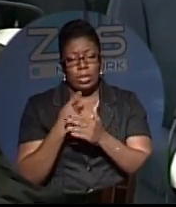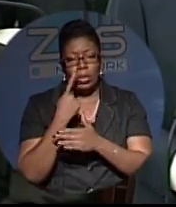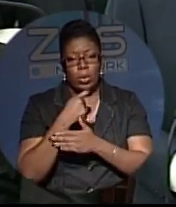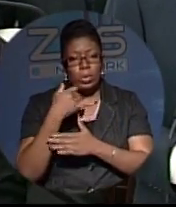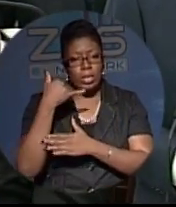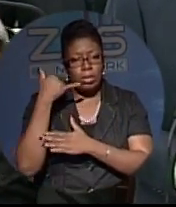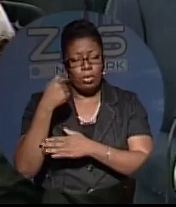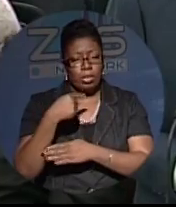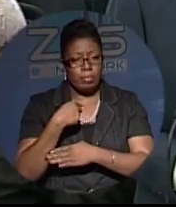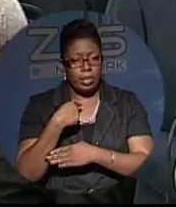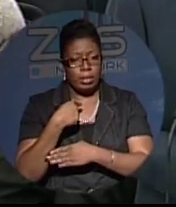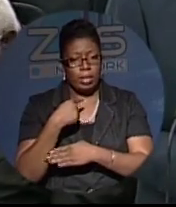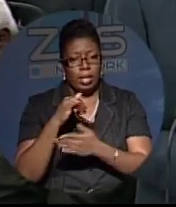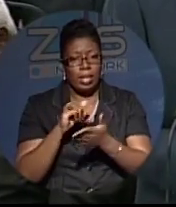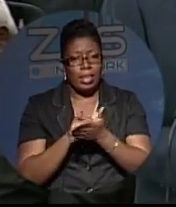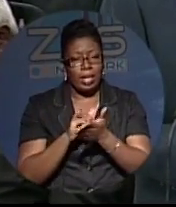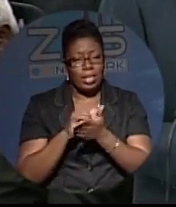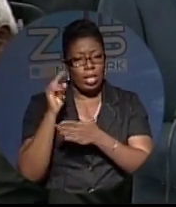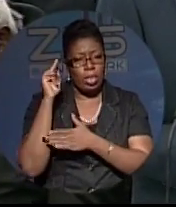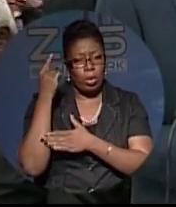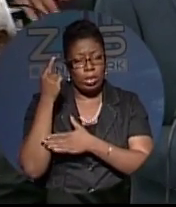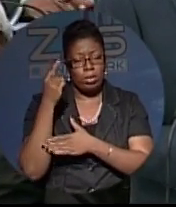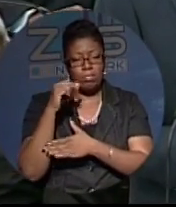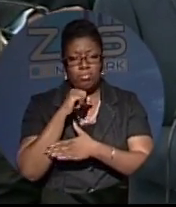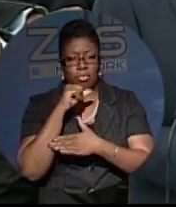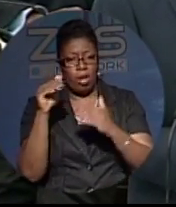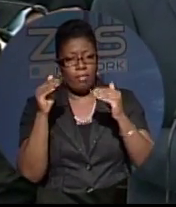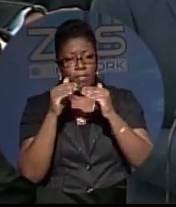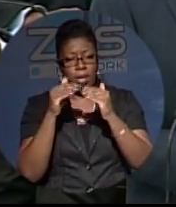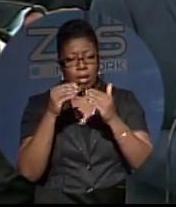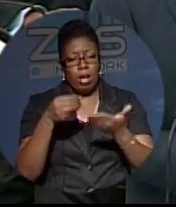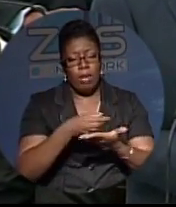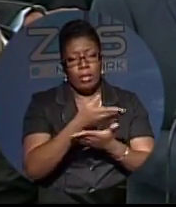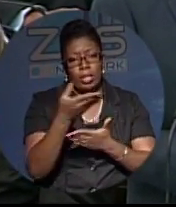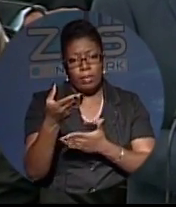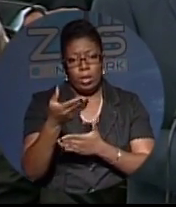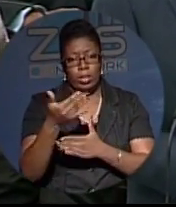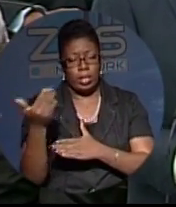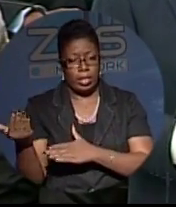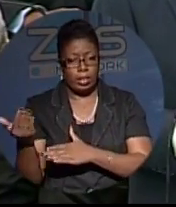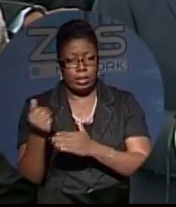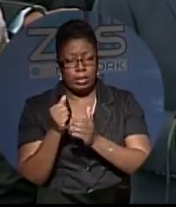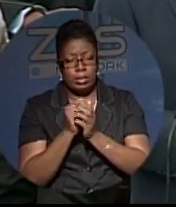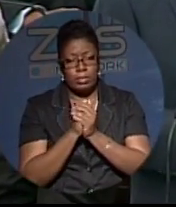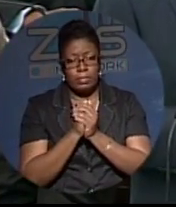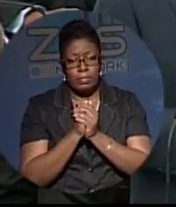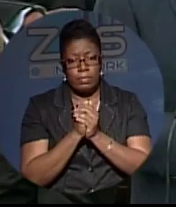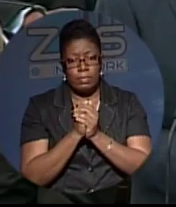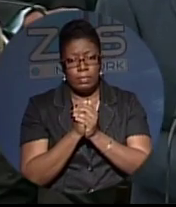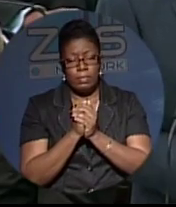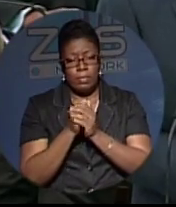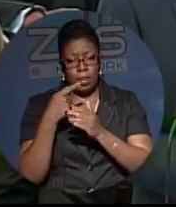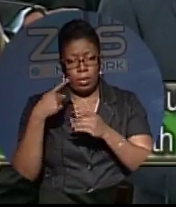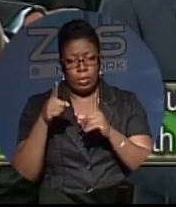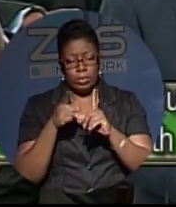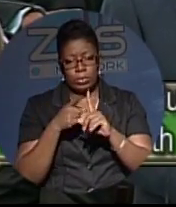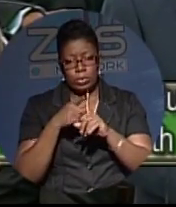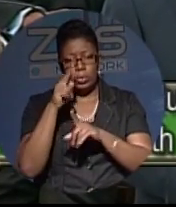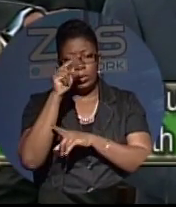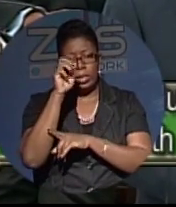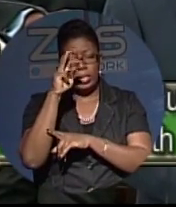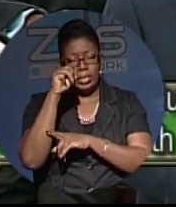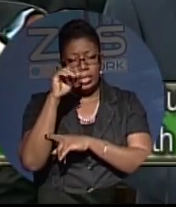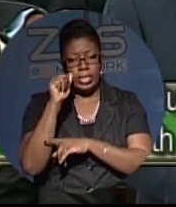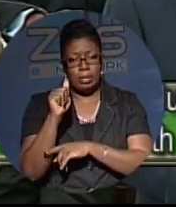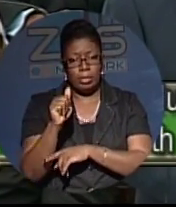telephoned me and told me he thought there was unfairness in the distribution, etc. I directed the directive name to go